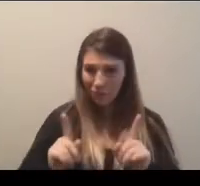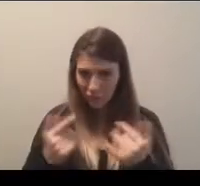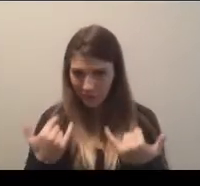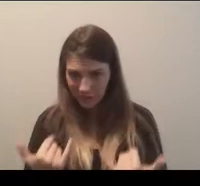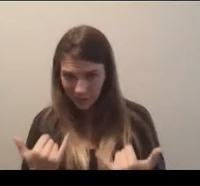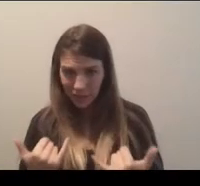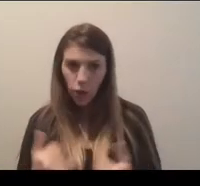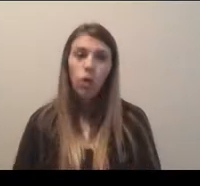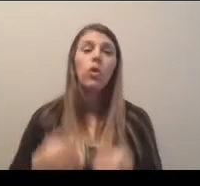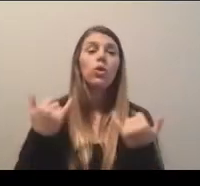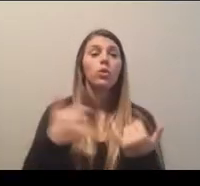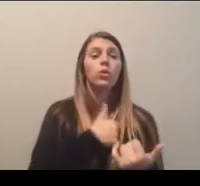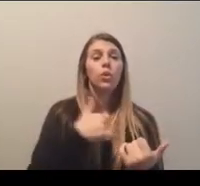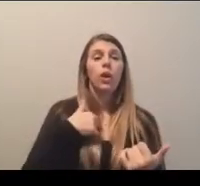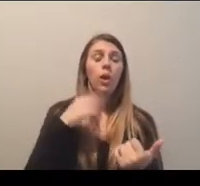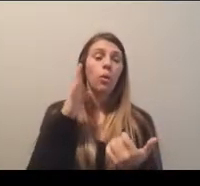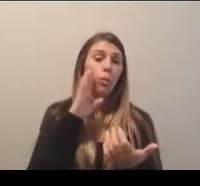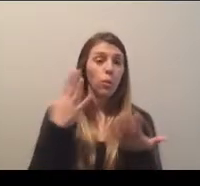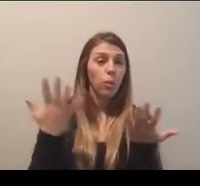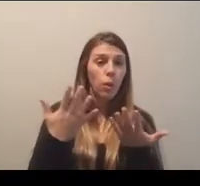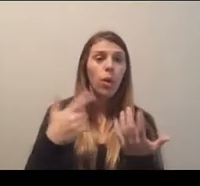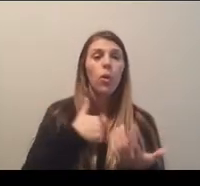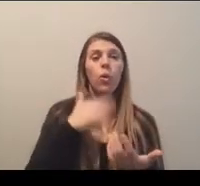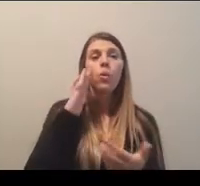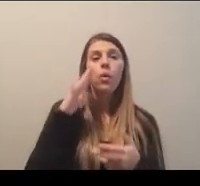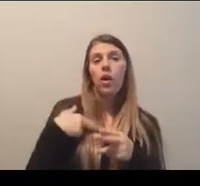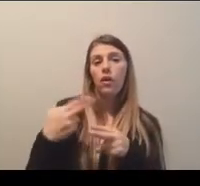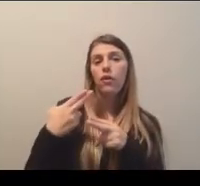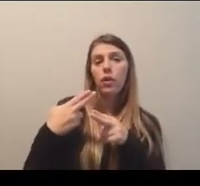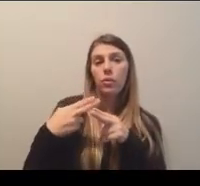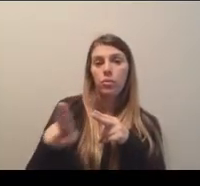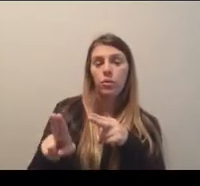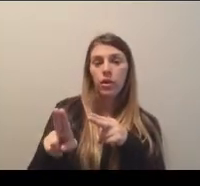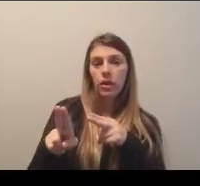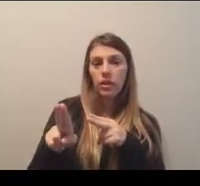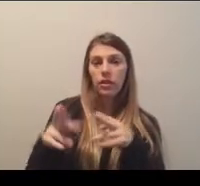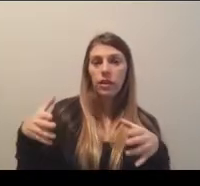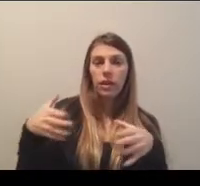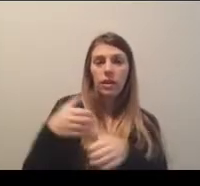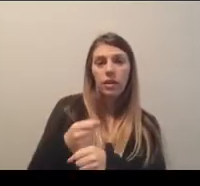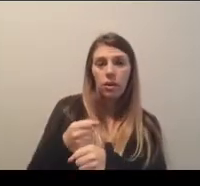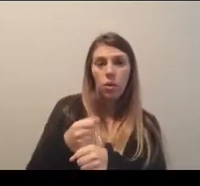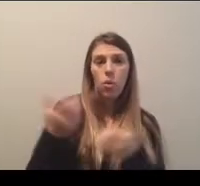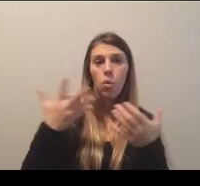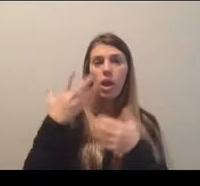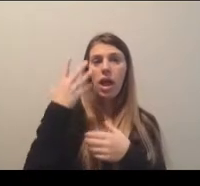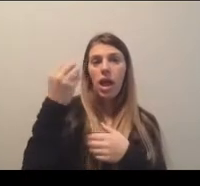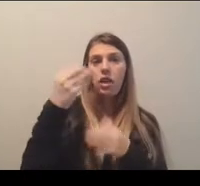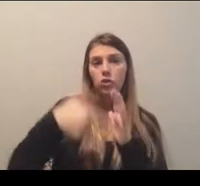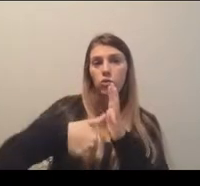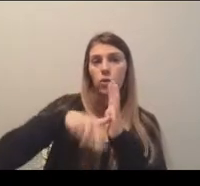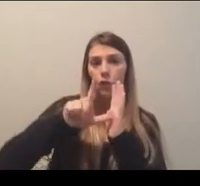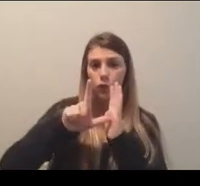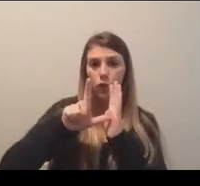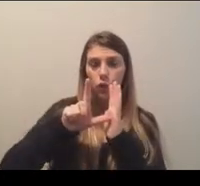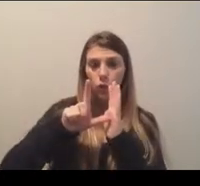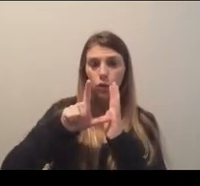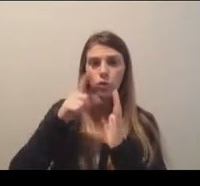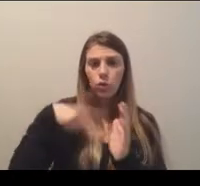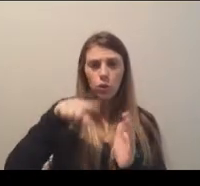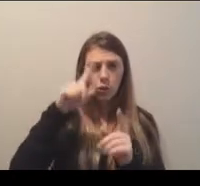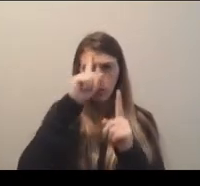session will do the following. We'll do a brief review of the external gender equity review for context.